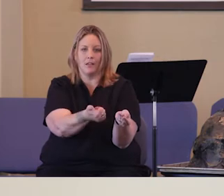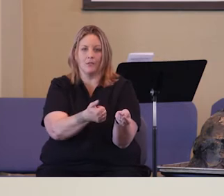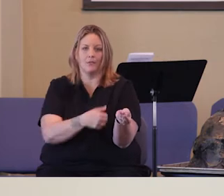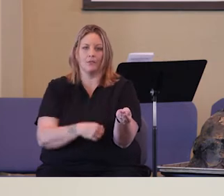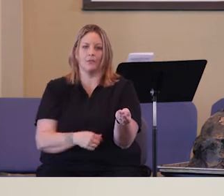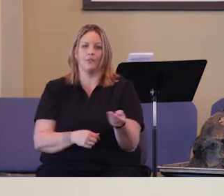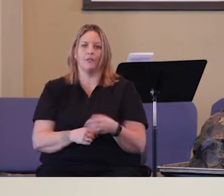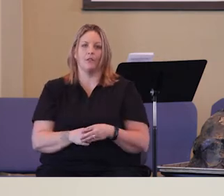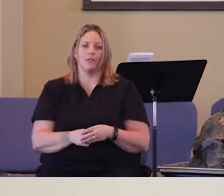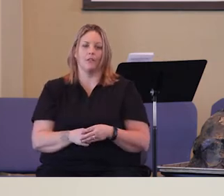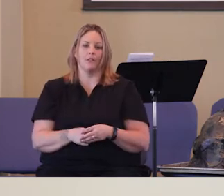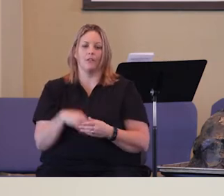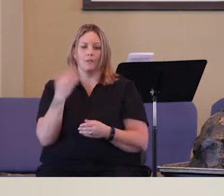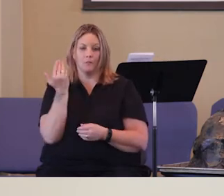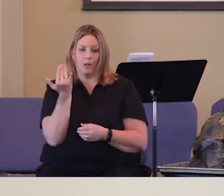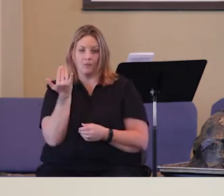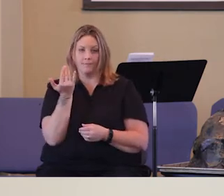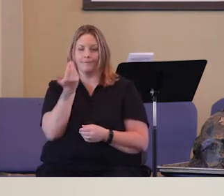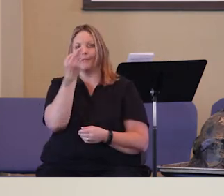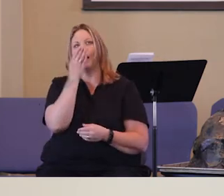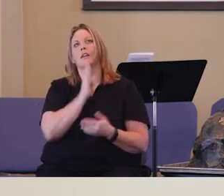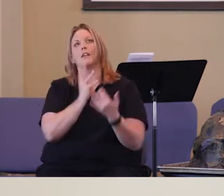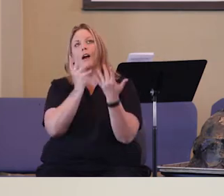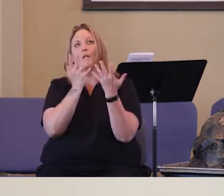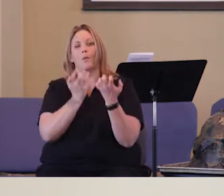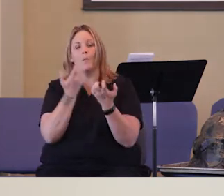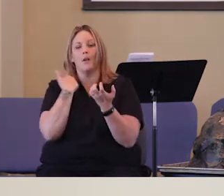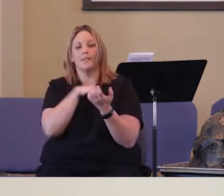we need to have the spirit of giving to others.